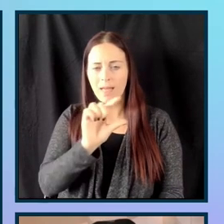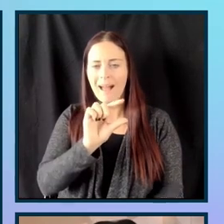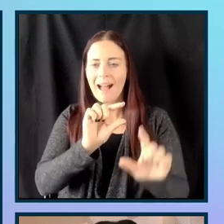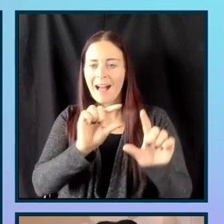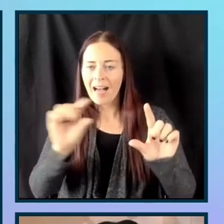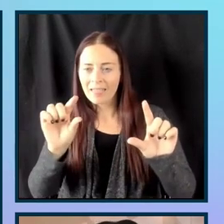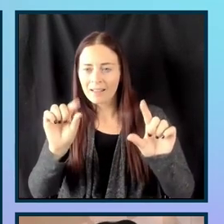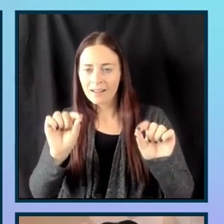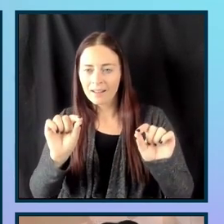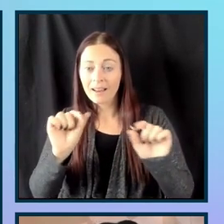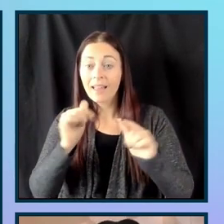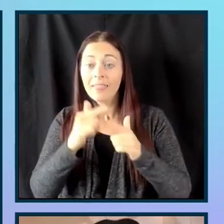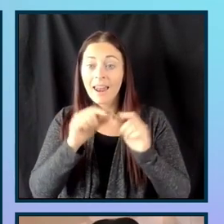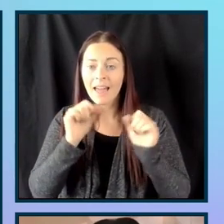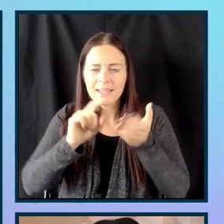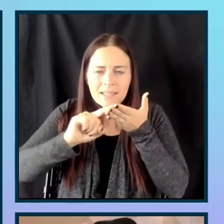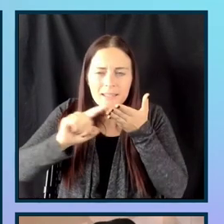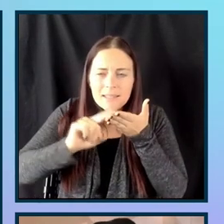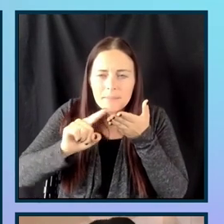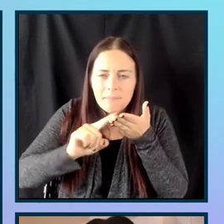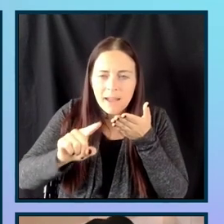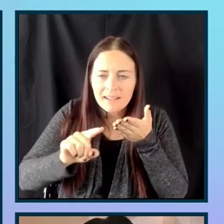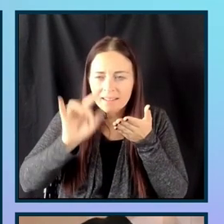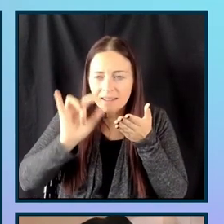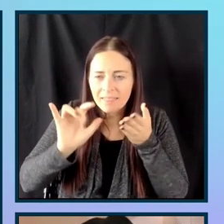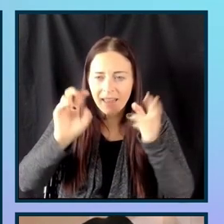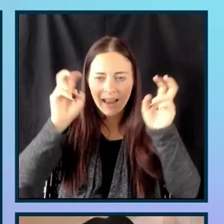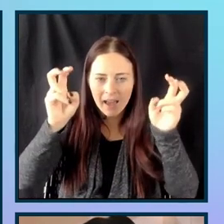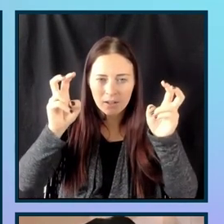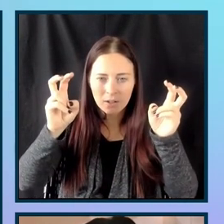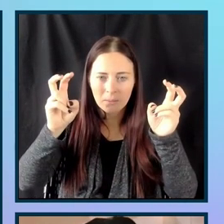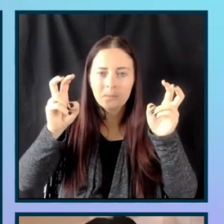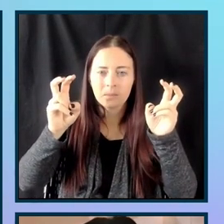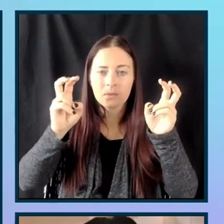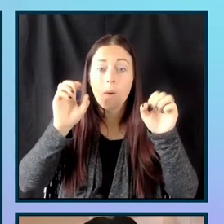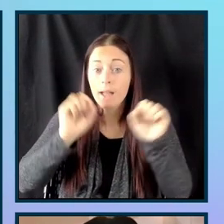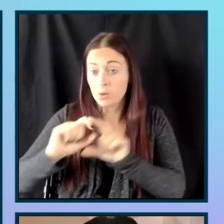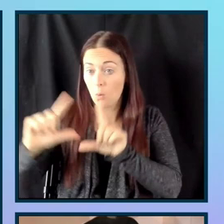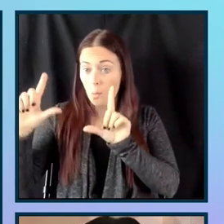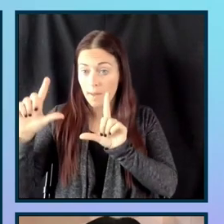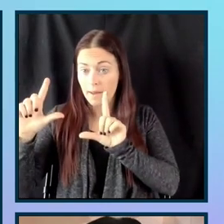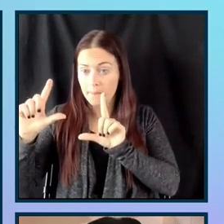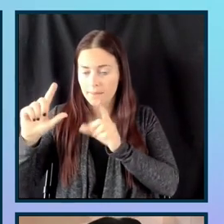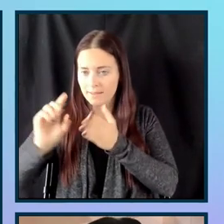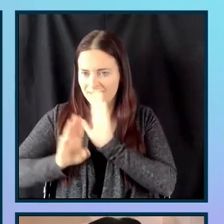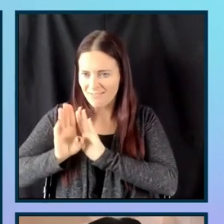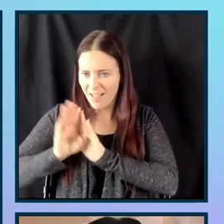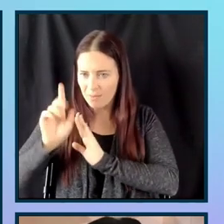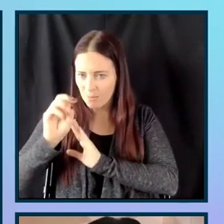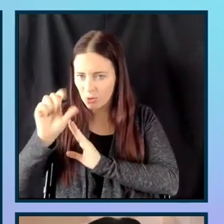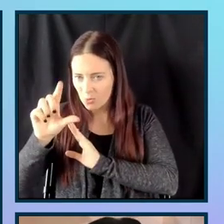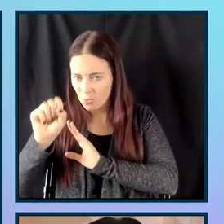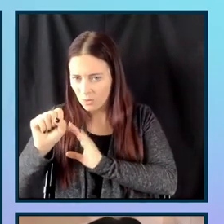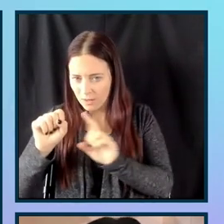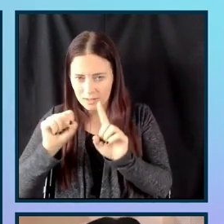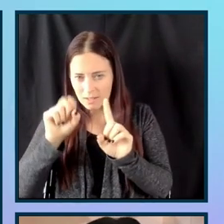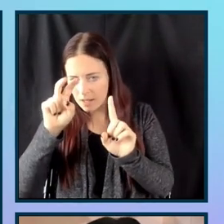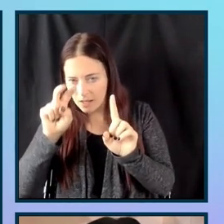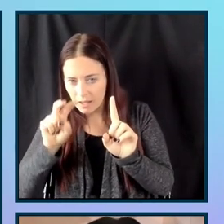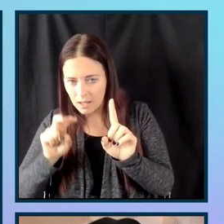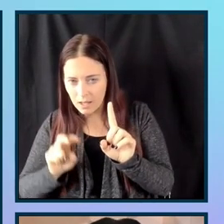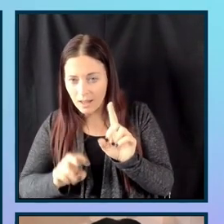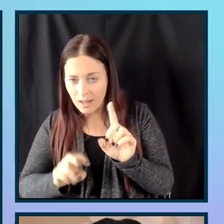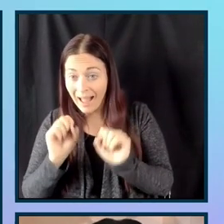Once I do that, I'm going to get the developer tools for Chrome opened up. And I'm actually going to go all the way to the bottom for that styling,